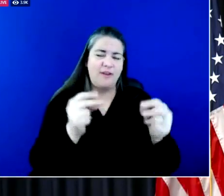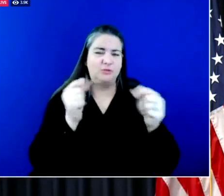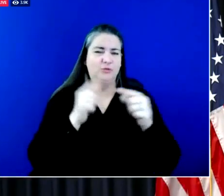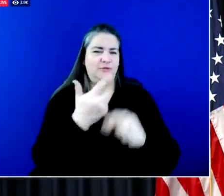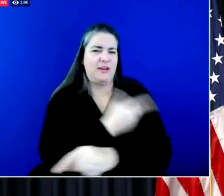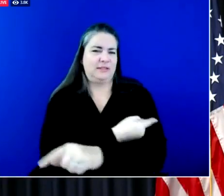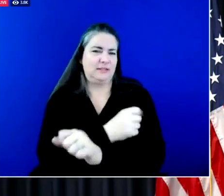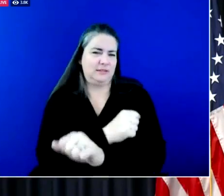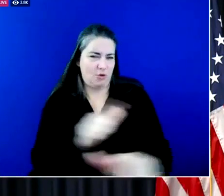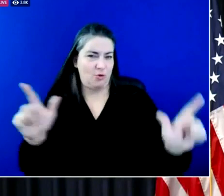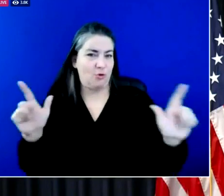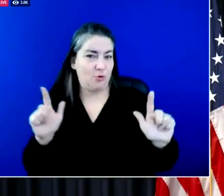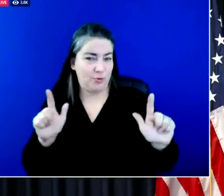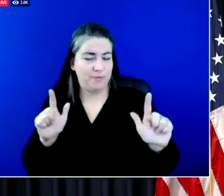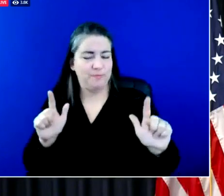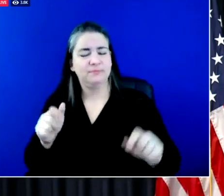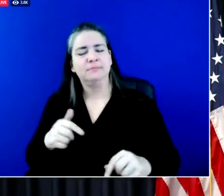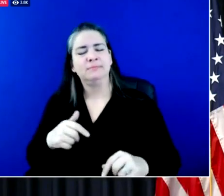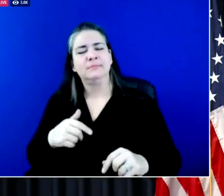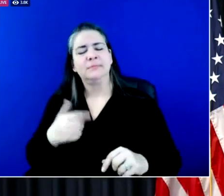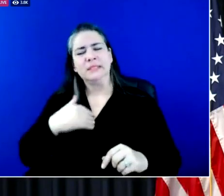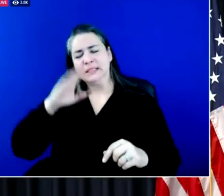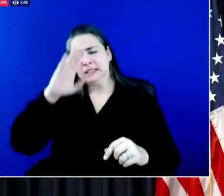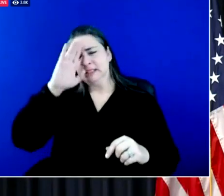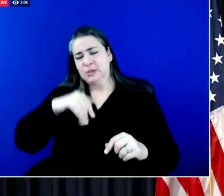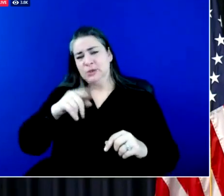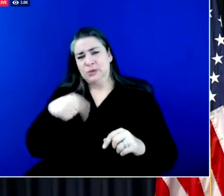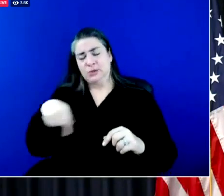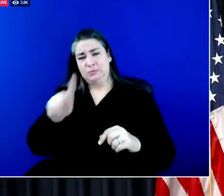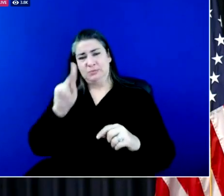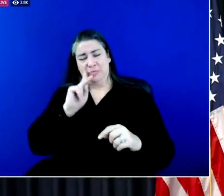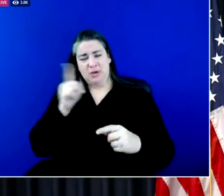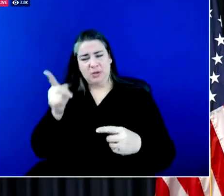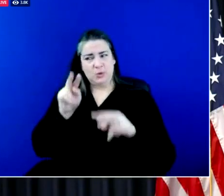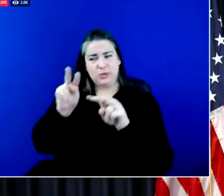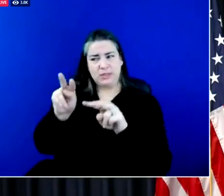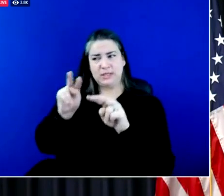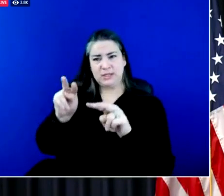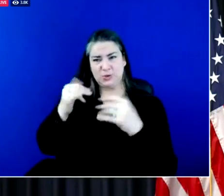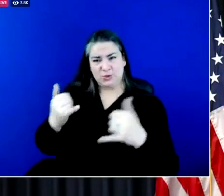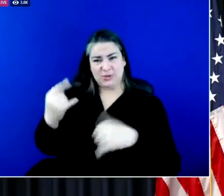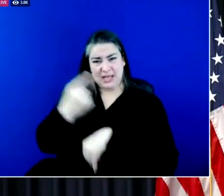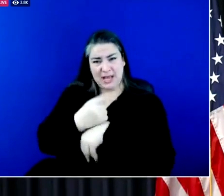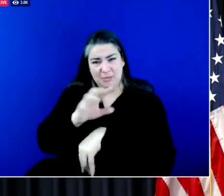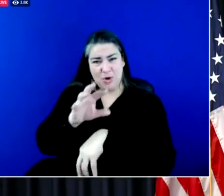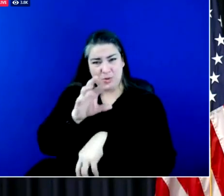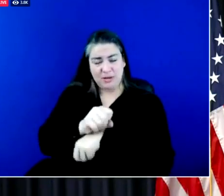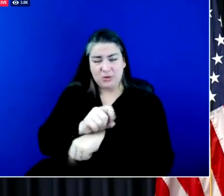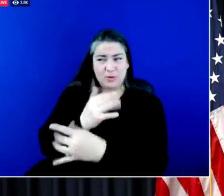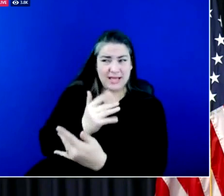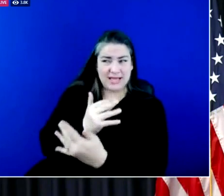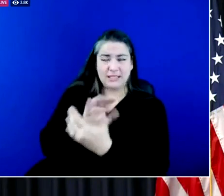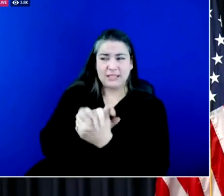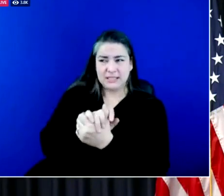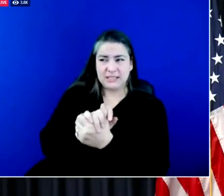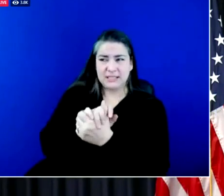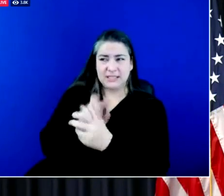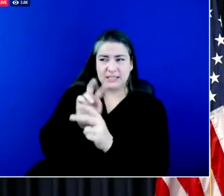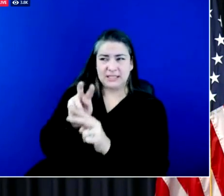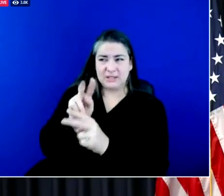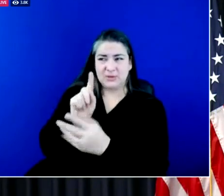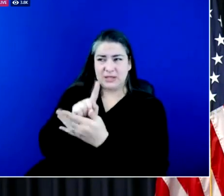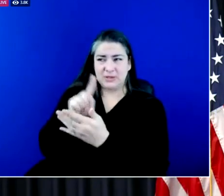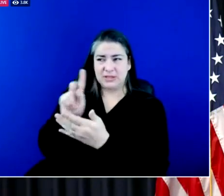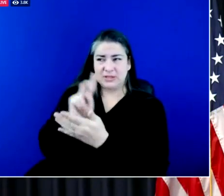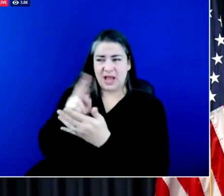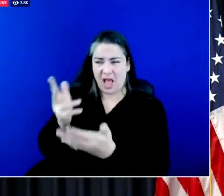I know it's disappointing for those that may have had their appointment delayed a week or two, but we've gone through too much. We've